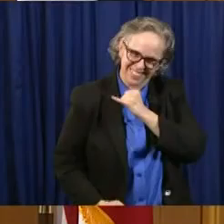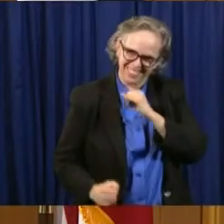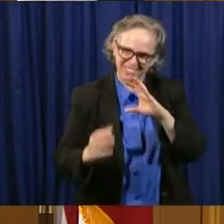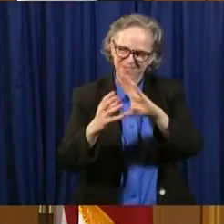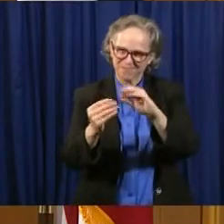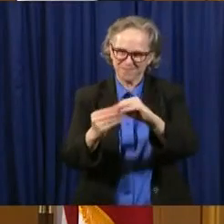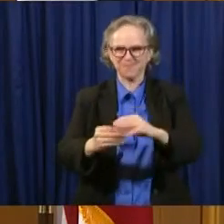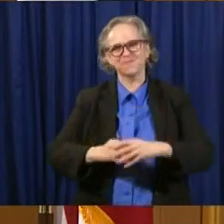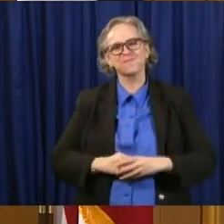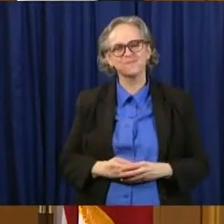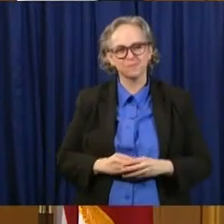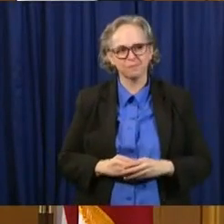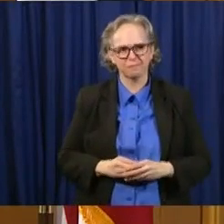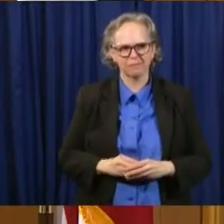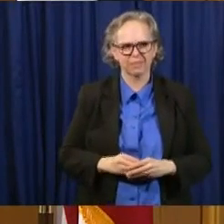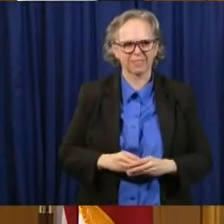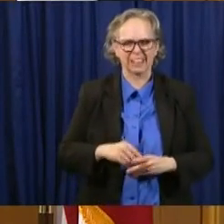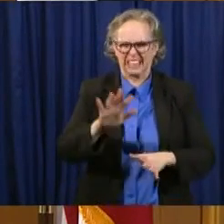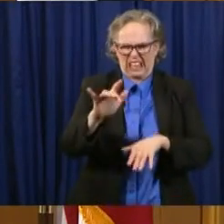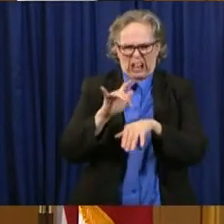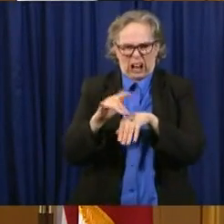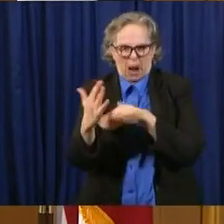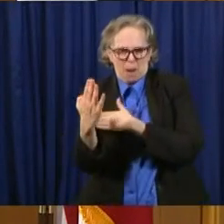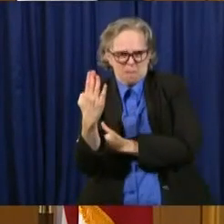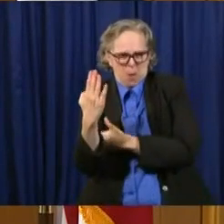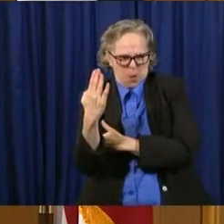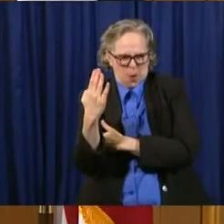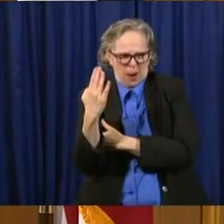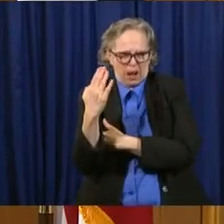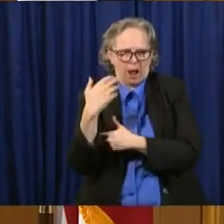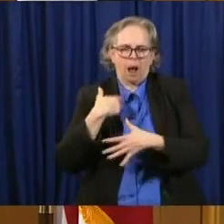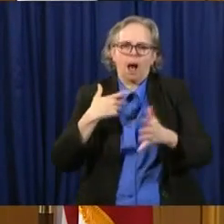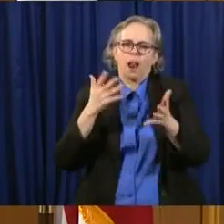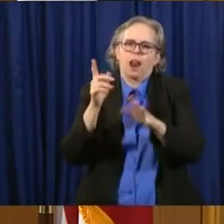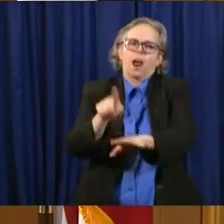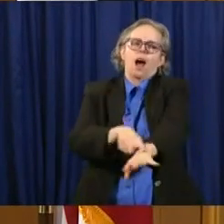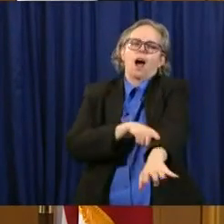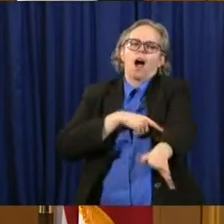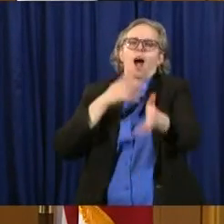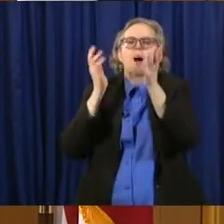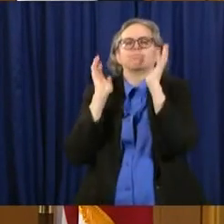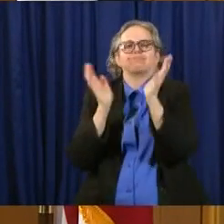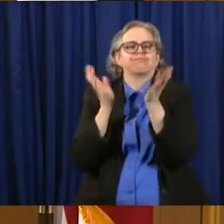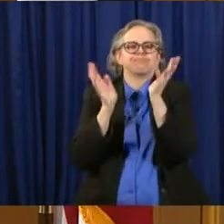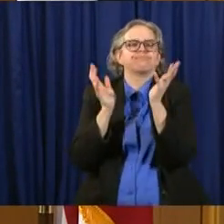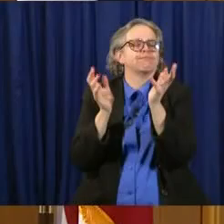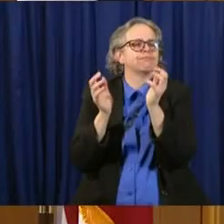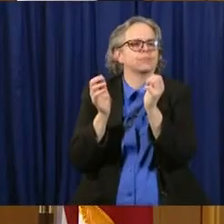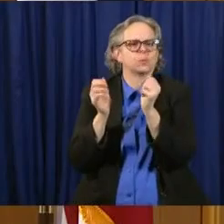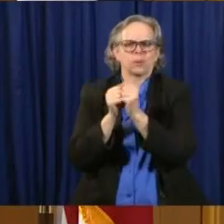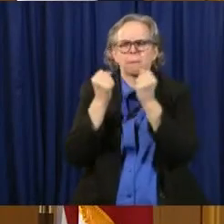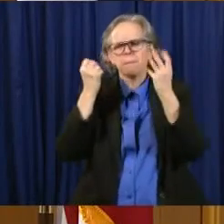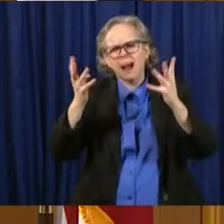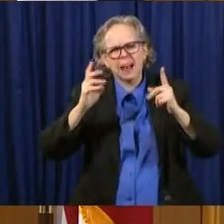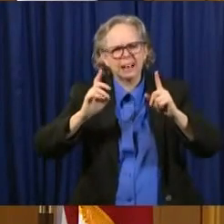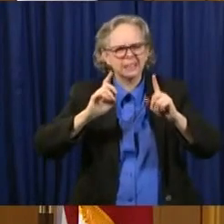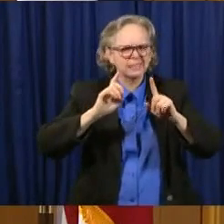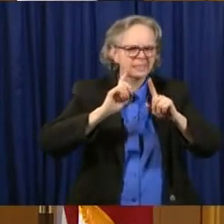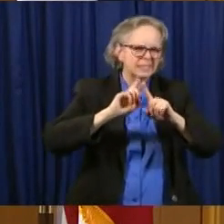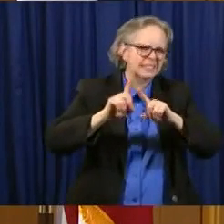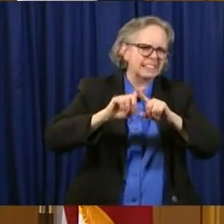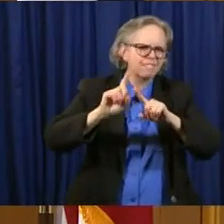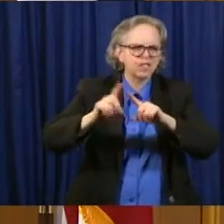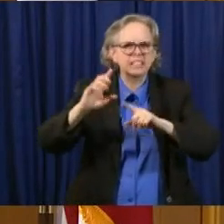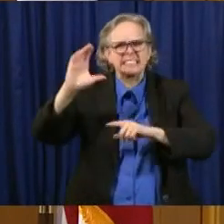early this morning, I had a, uh, lengthy conference call, with a number of, uh, CEOs,